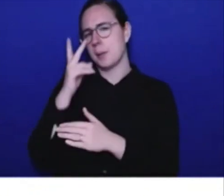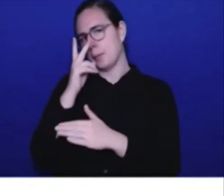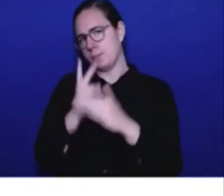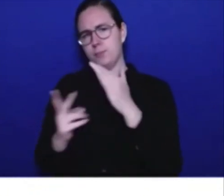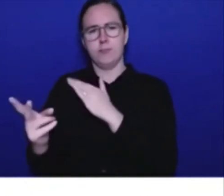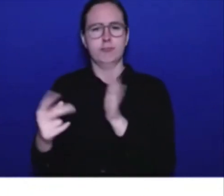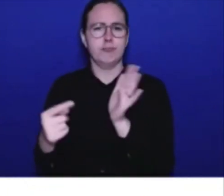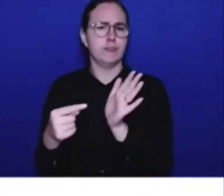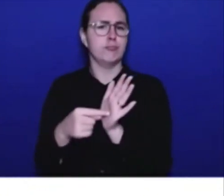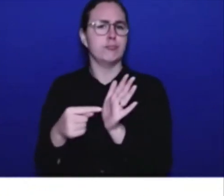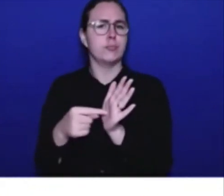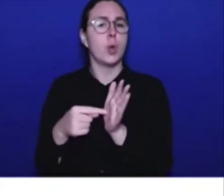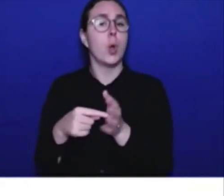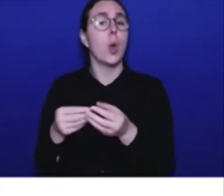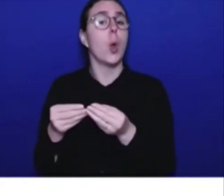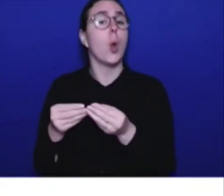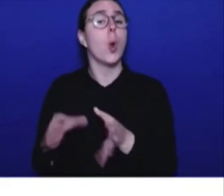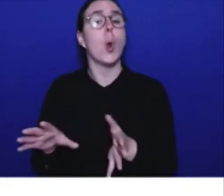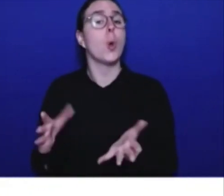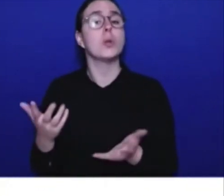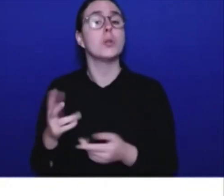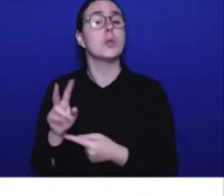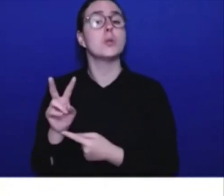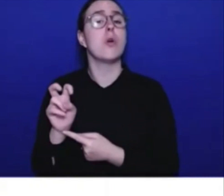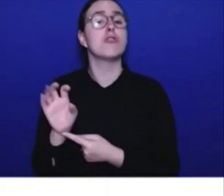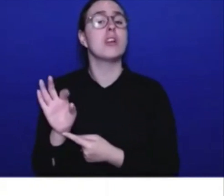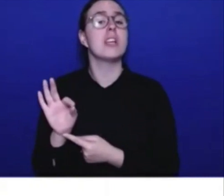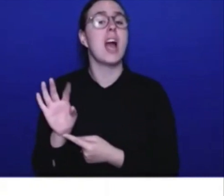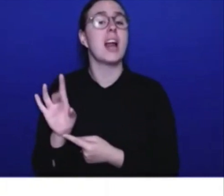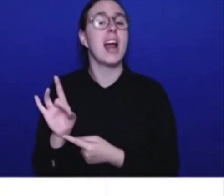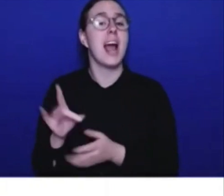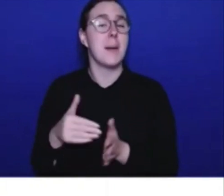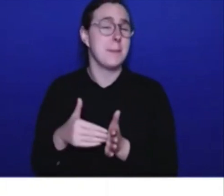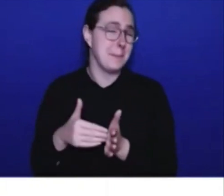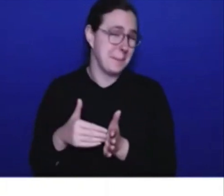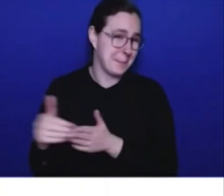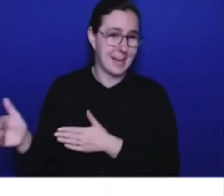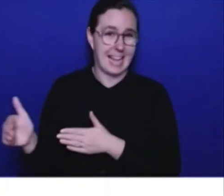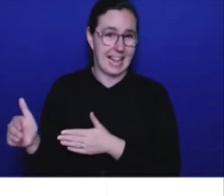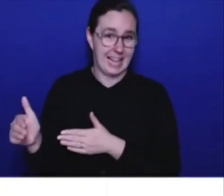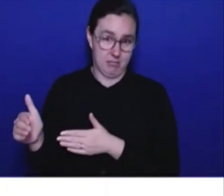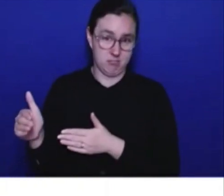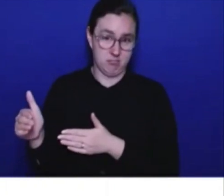it's down in income, $625 million in the last four months.